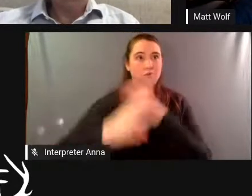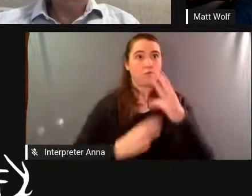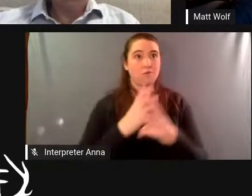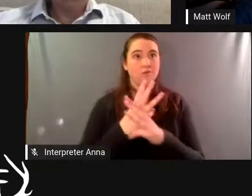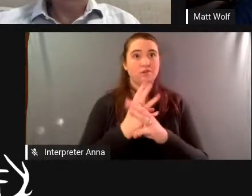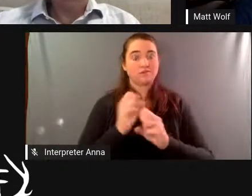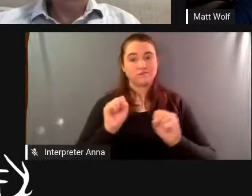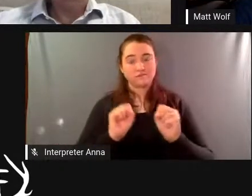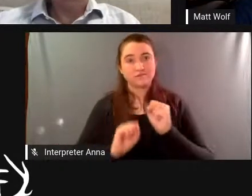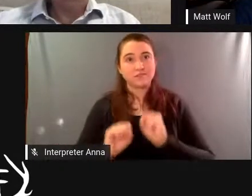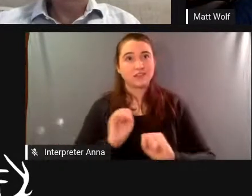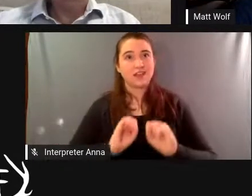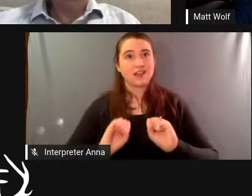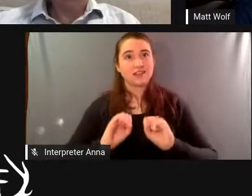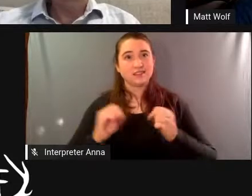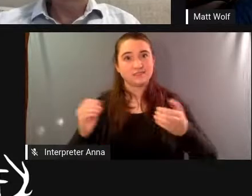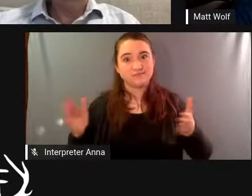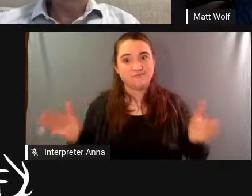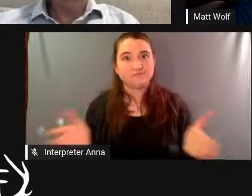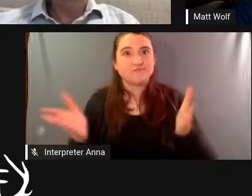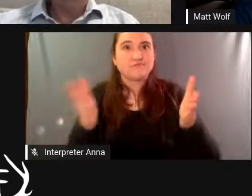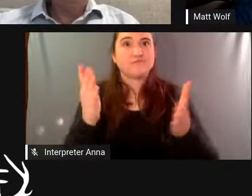study and come up with solutions